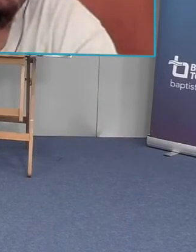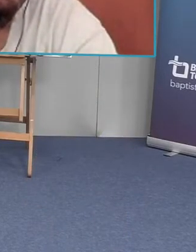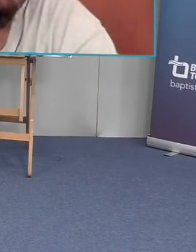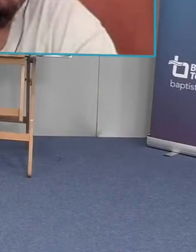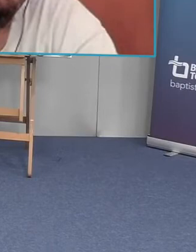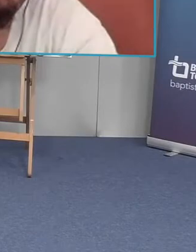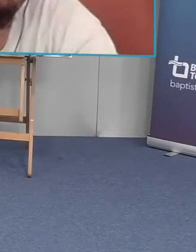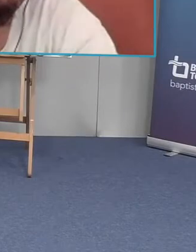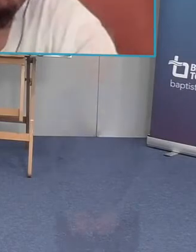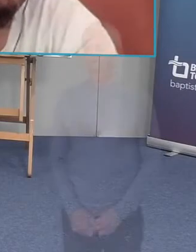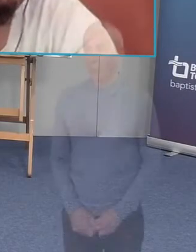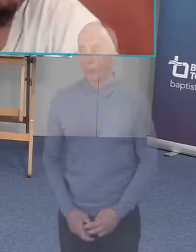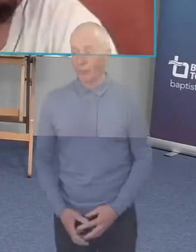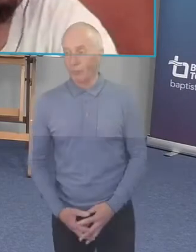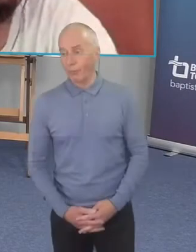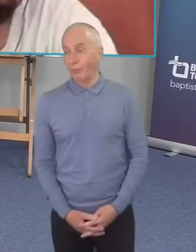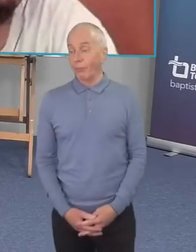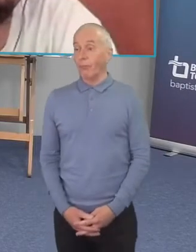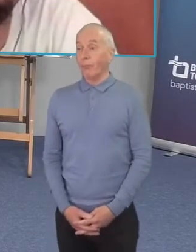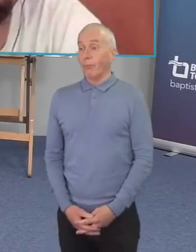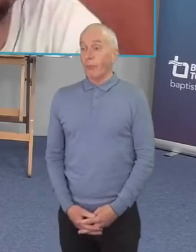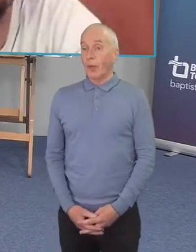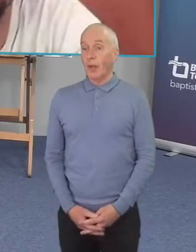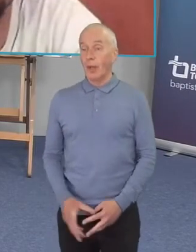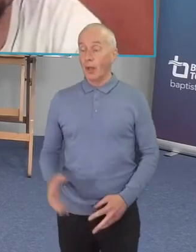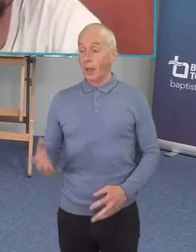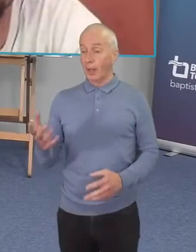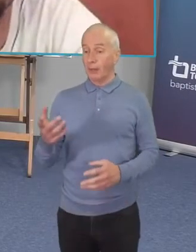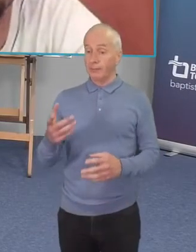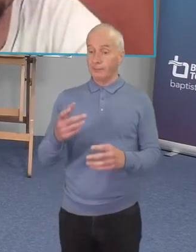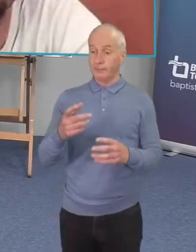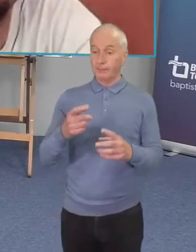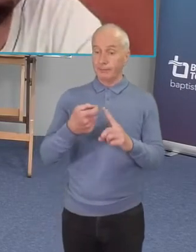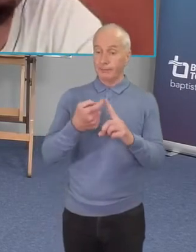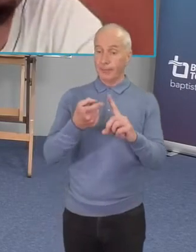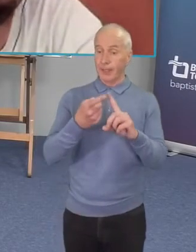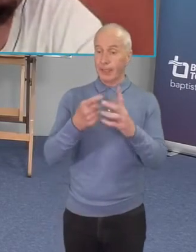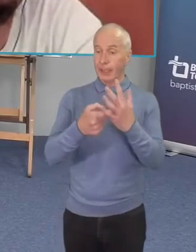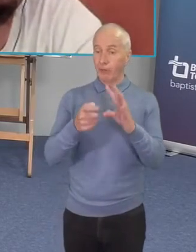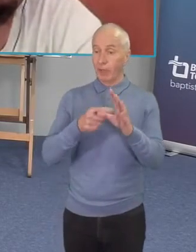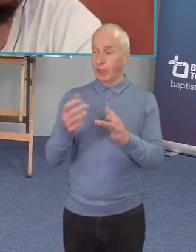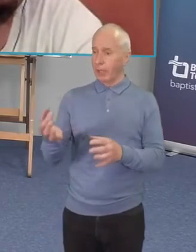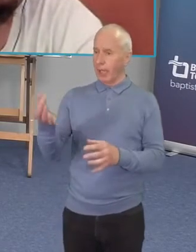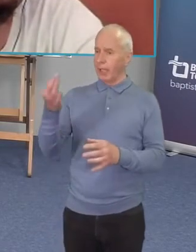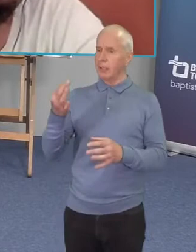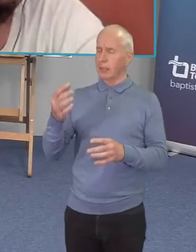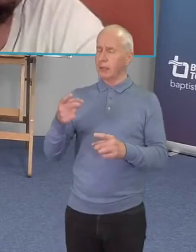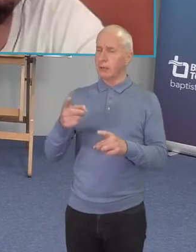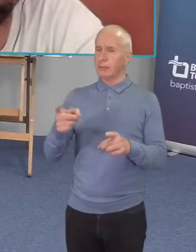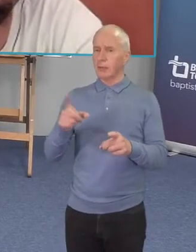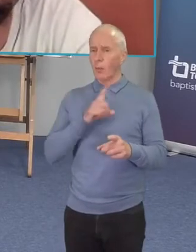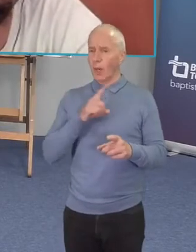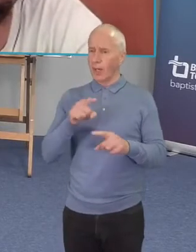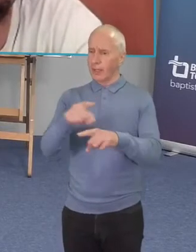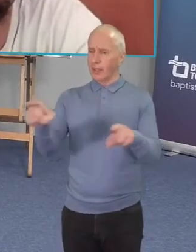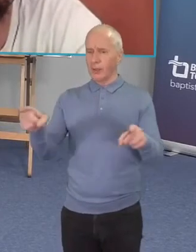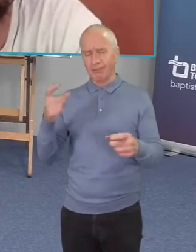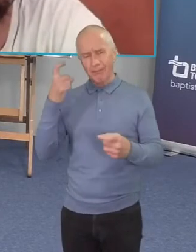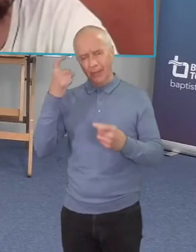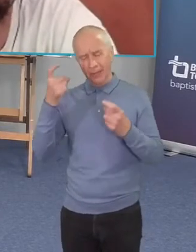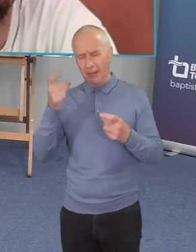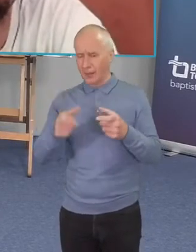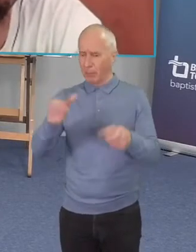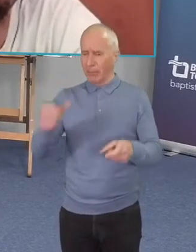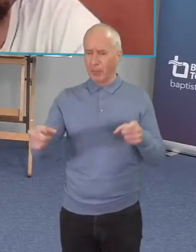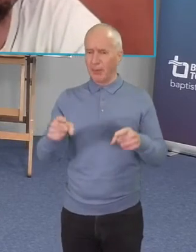how we can get involved and got a question here from kerry where she says why do you think that people would rather talk